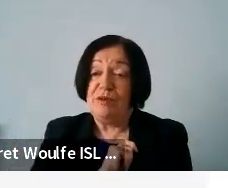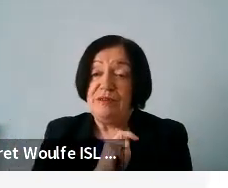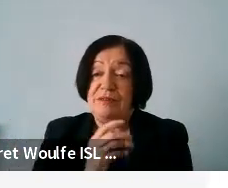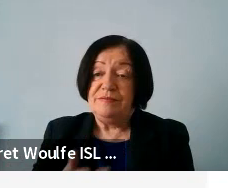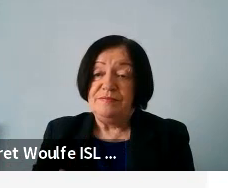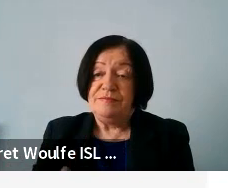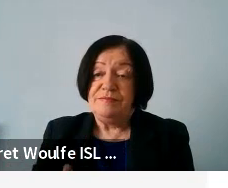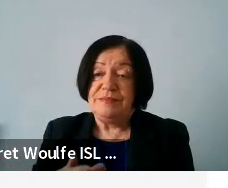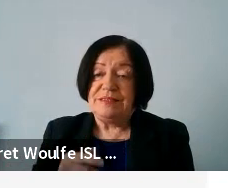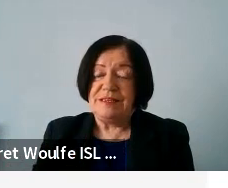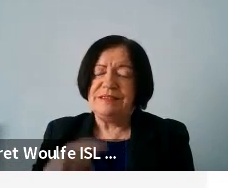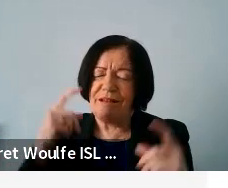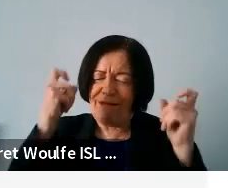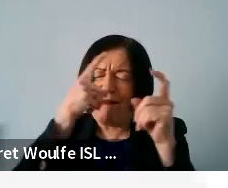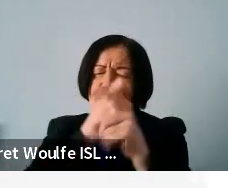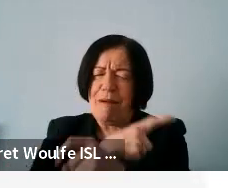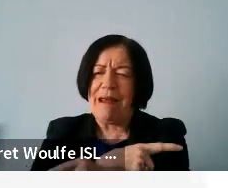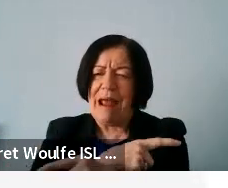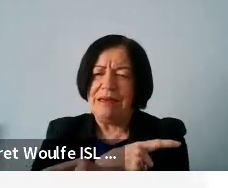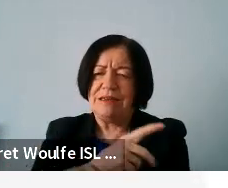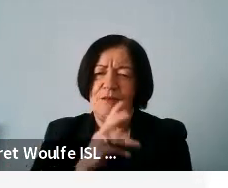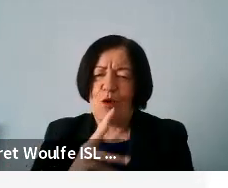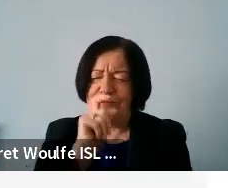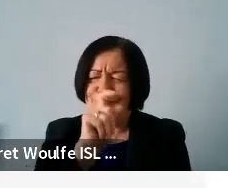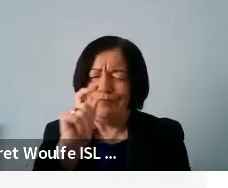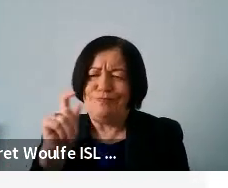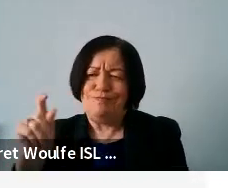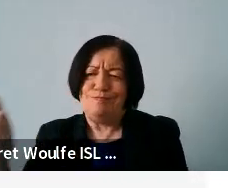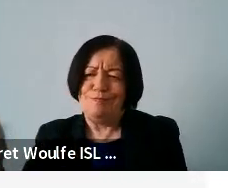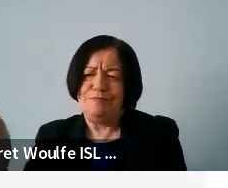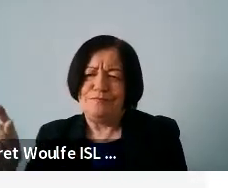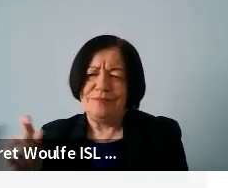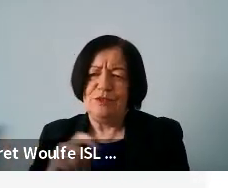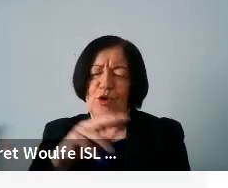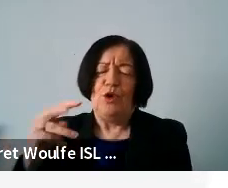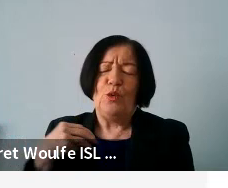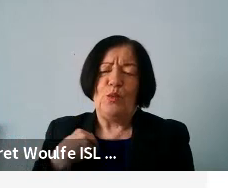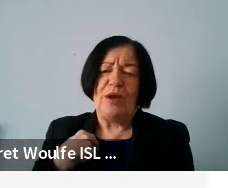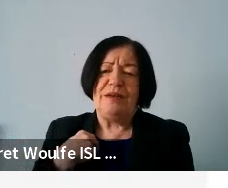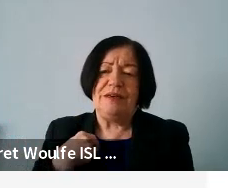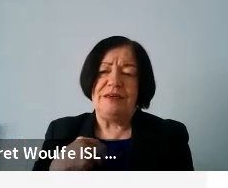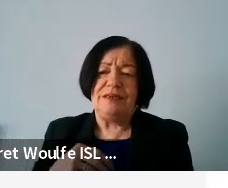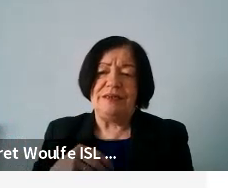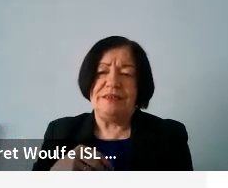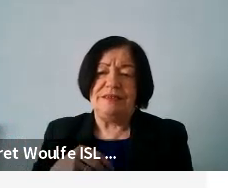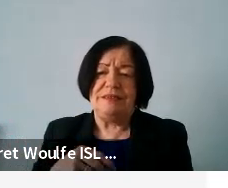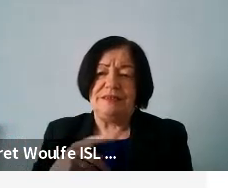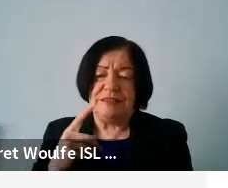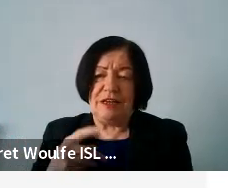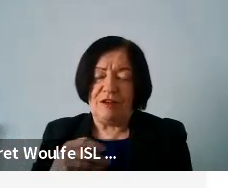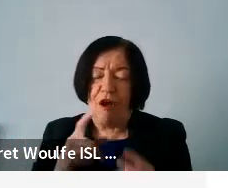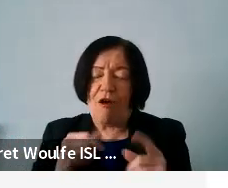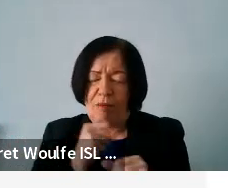complicated terms and we did dive into ethical